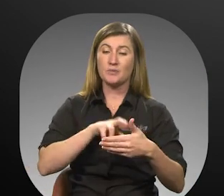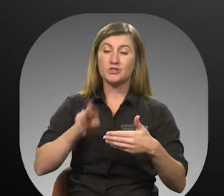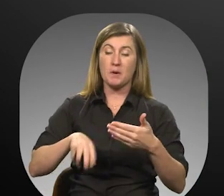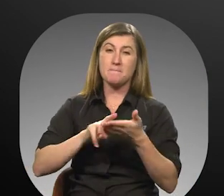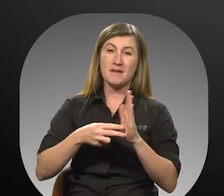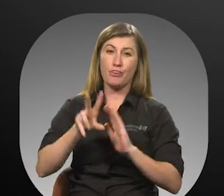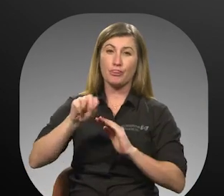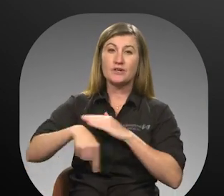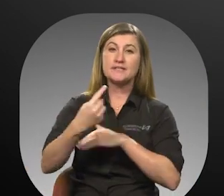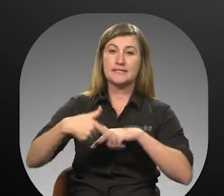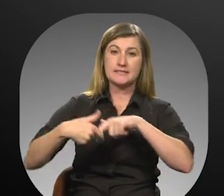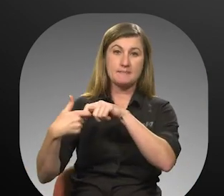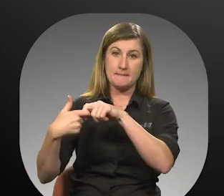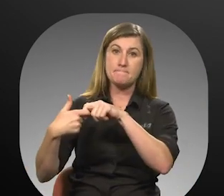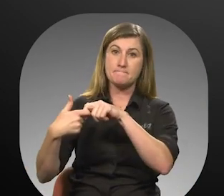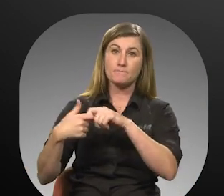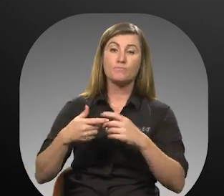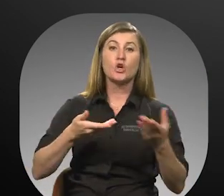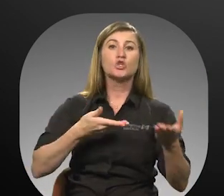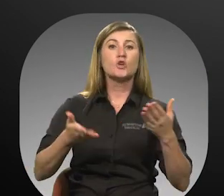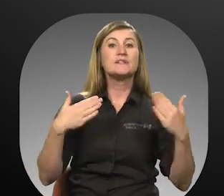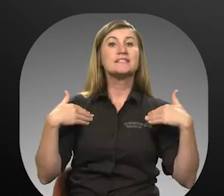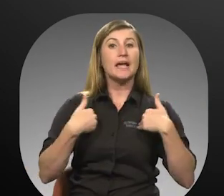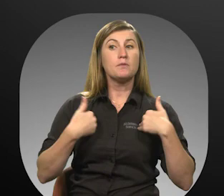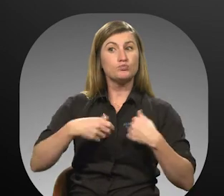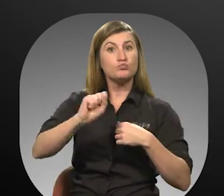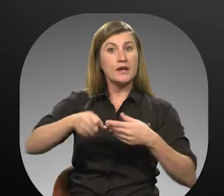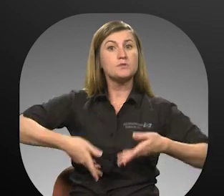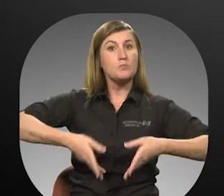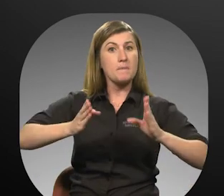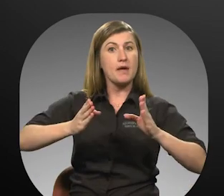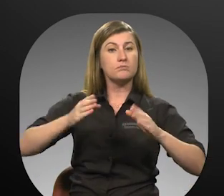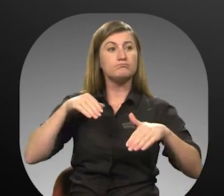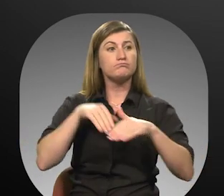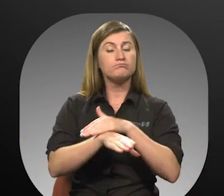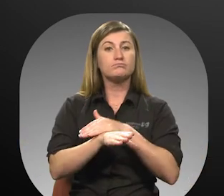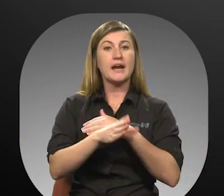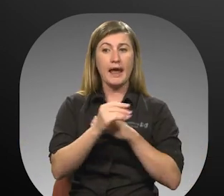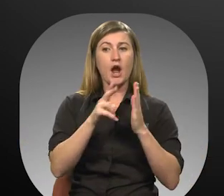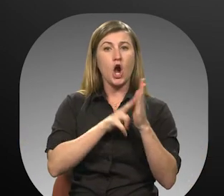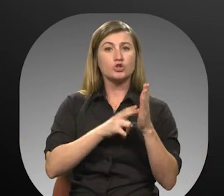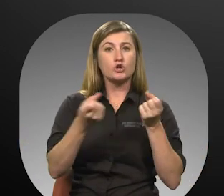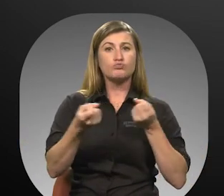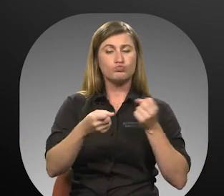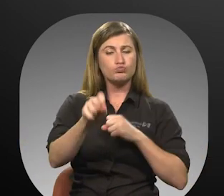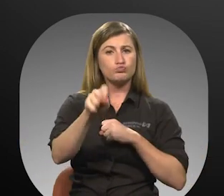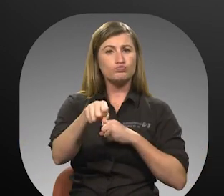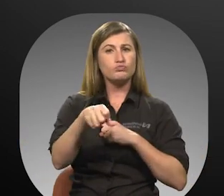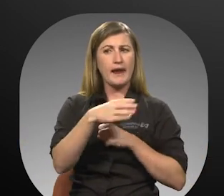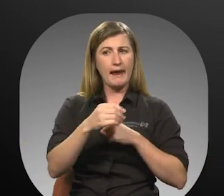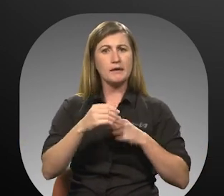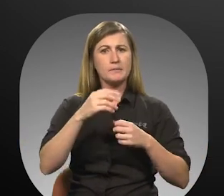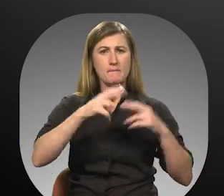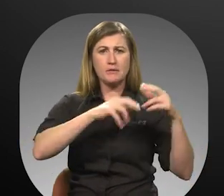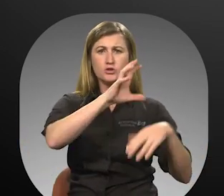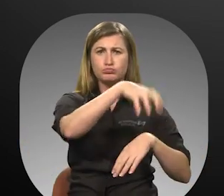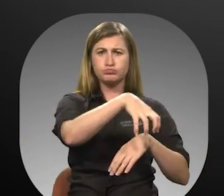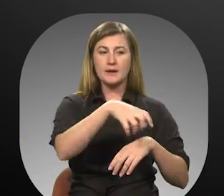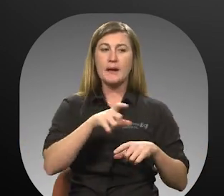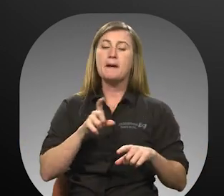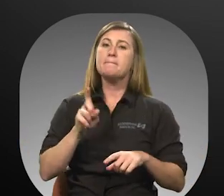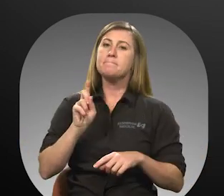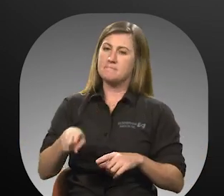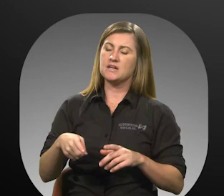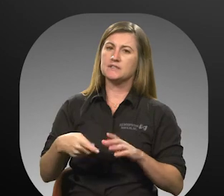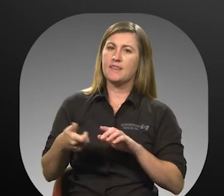30-day suspension. 19. Service animals, although allowed on Votran and contractor vehicles and in Votran facilities, 19.